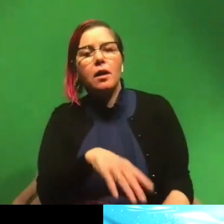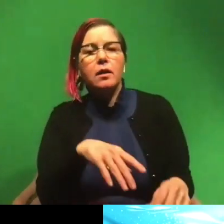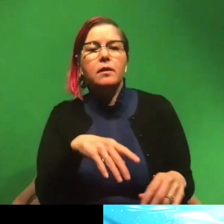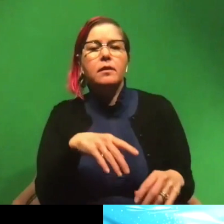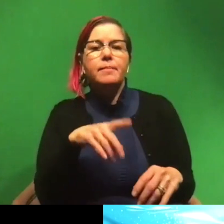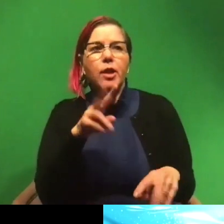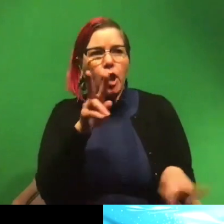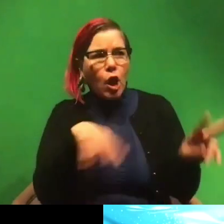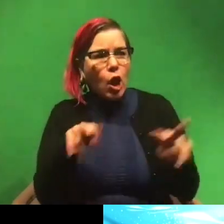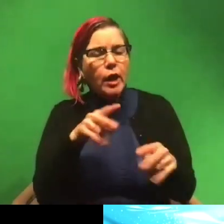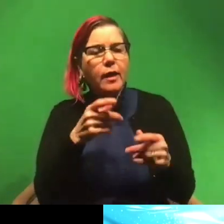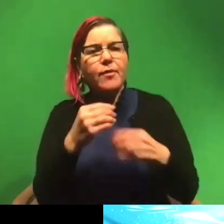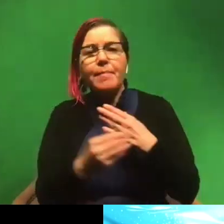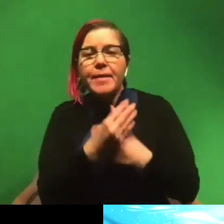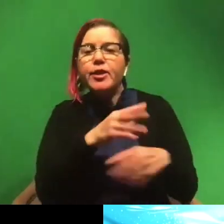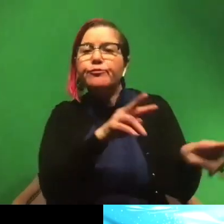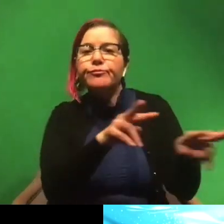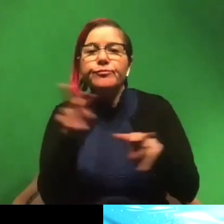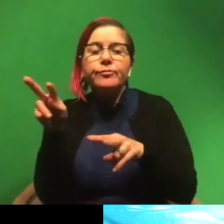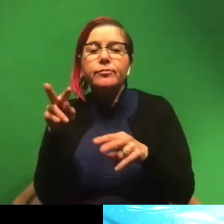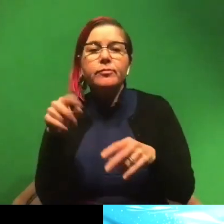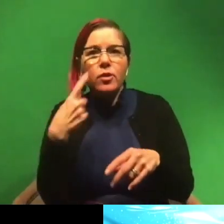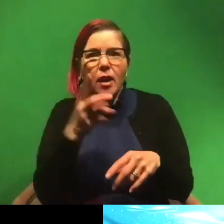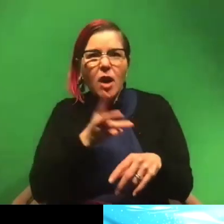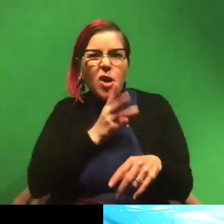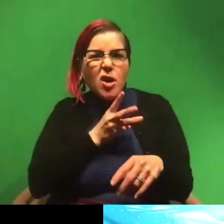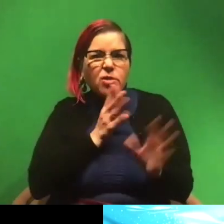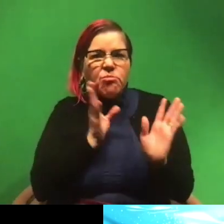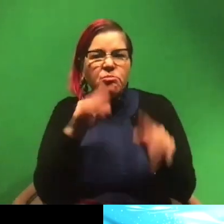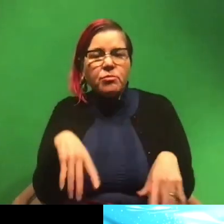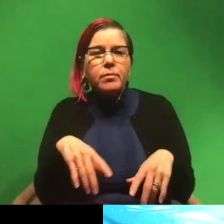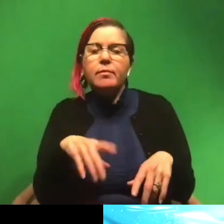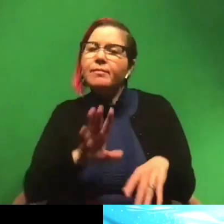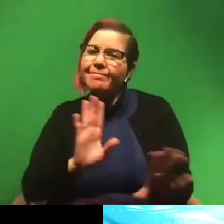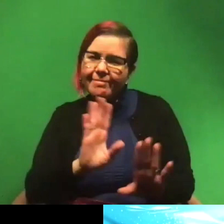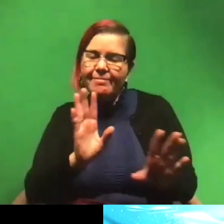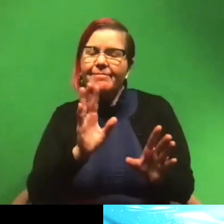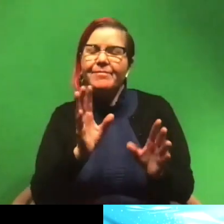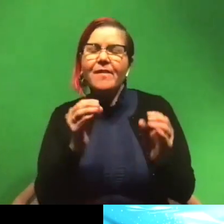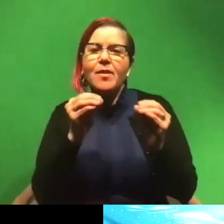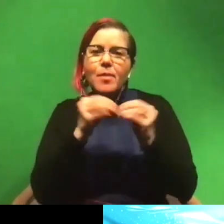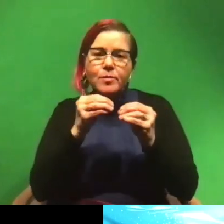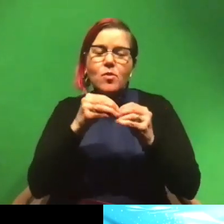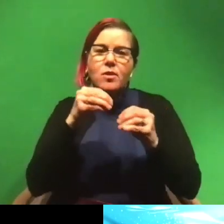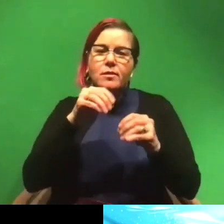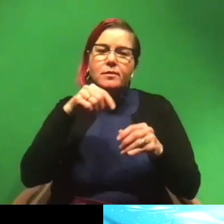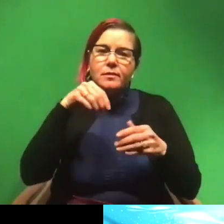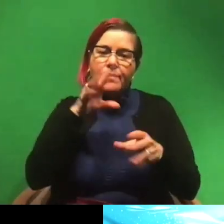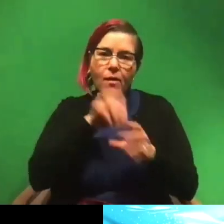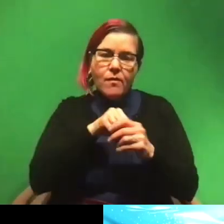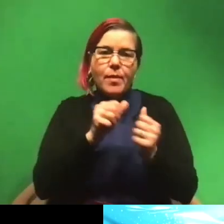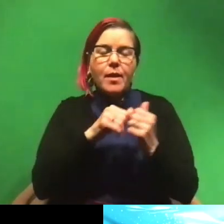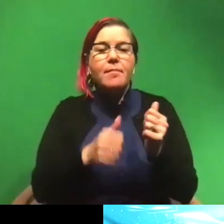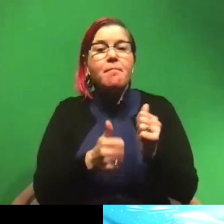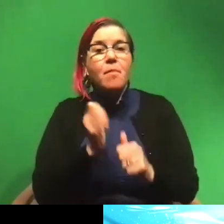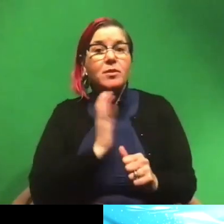just looking out from the beach, it just looks like water, but there's, there's so much more going on. Uh, it's most